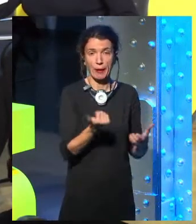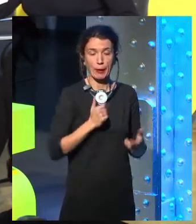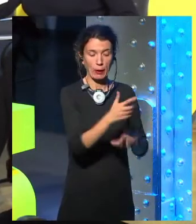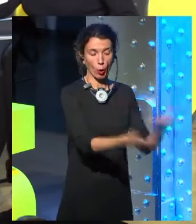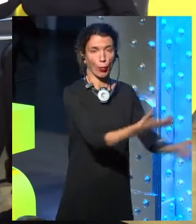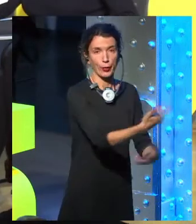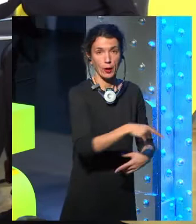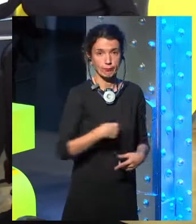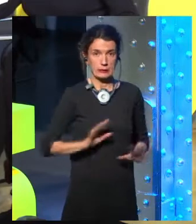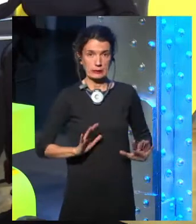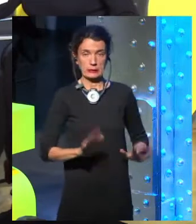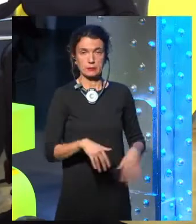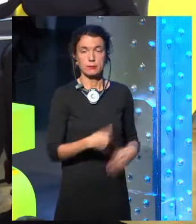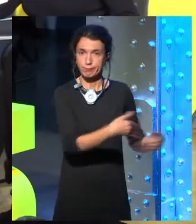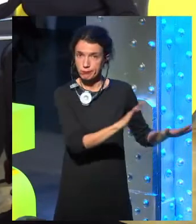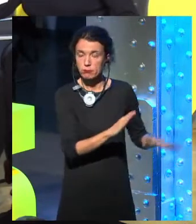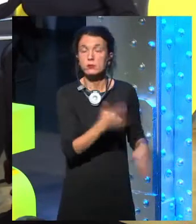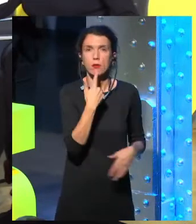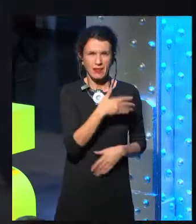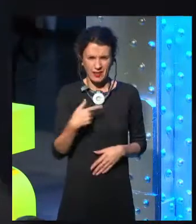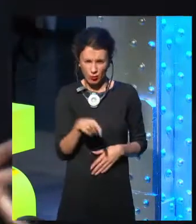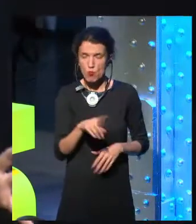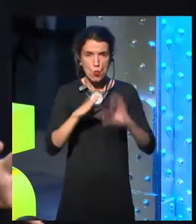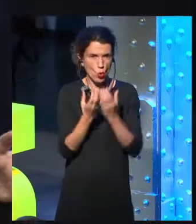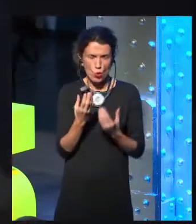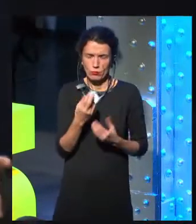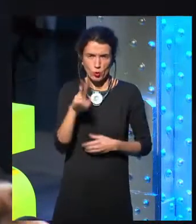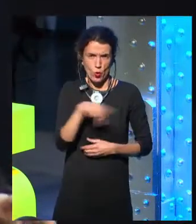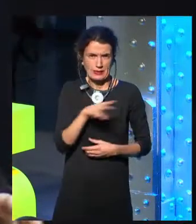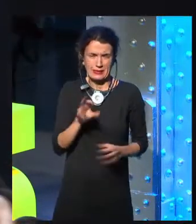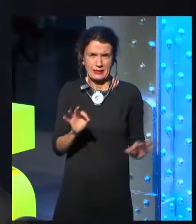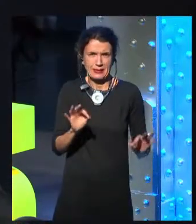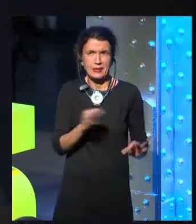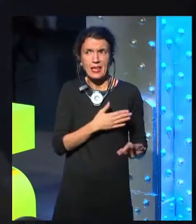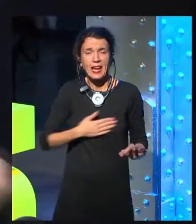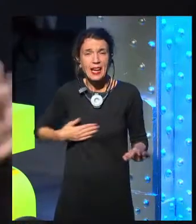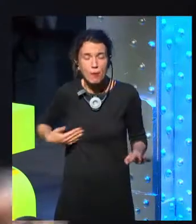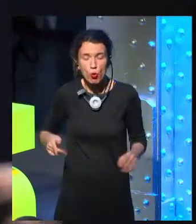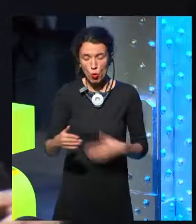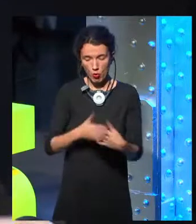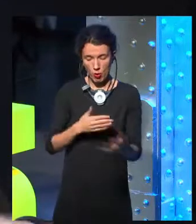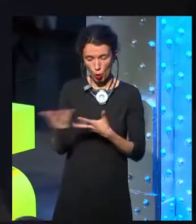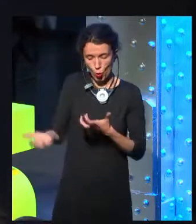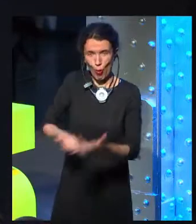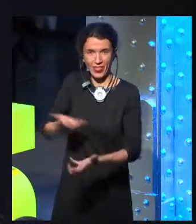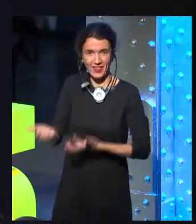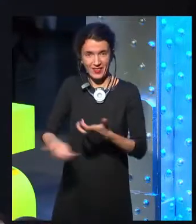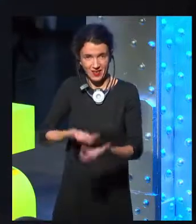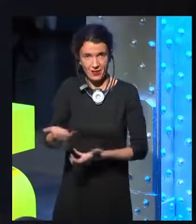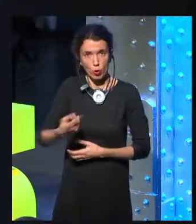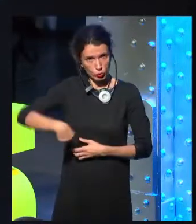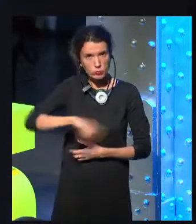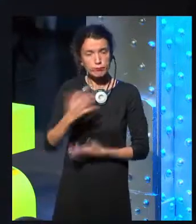know your neighbors and you can let your kid run down the street for as far as the kid wants because you know that everybody in the neighborhood knows them.